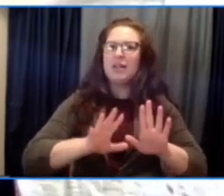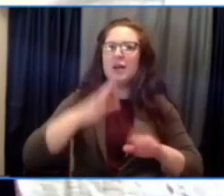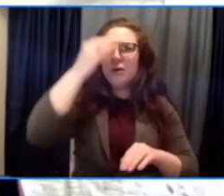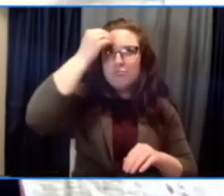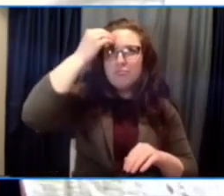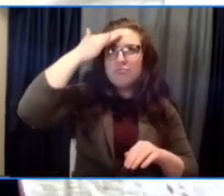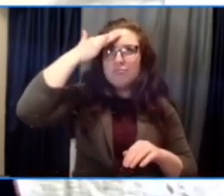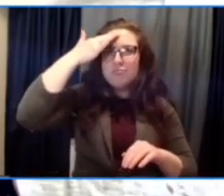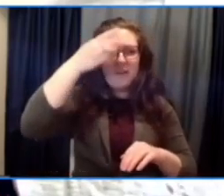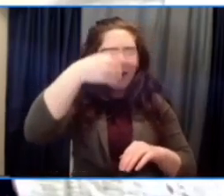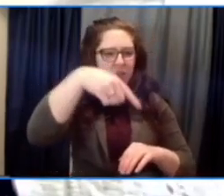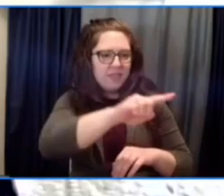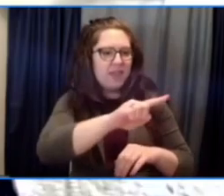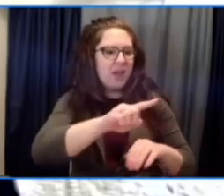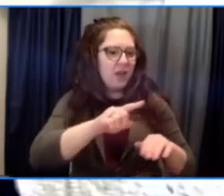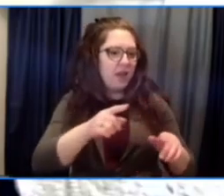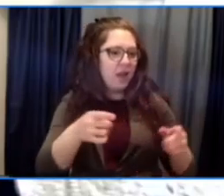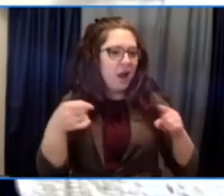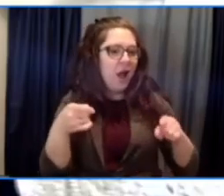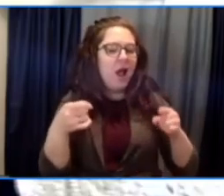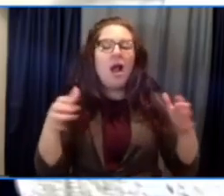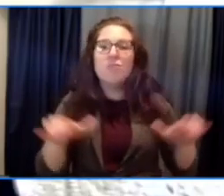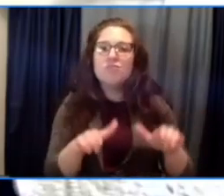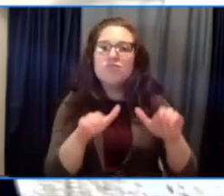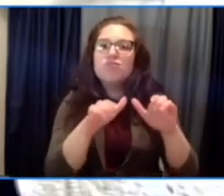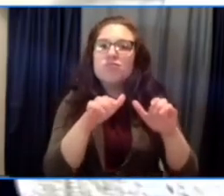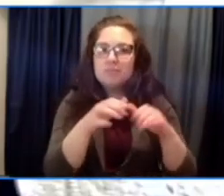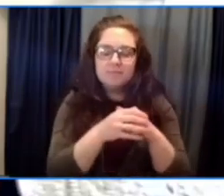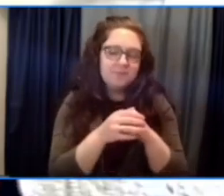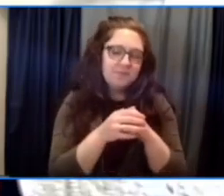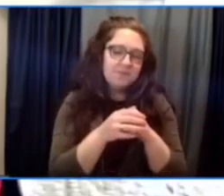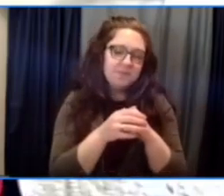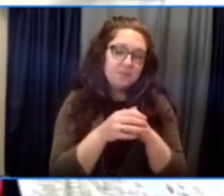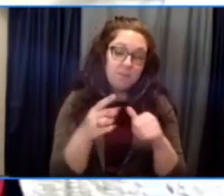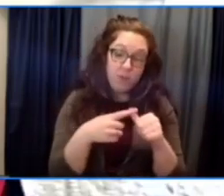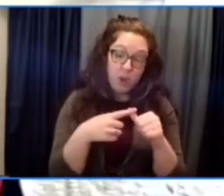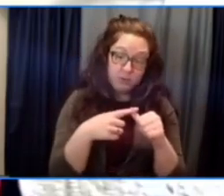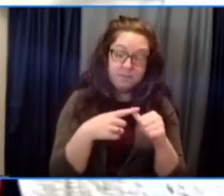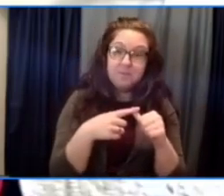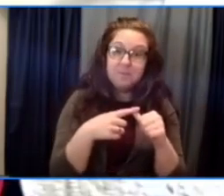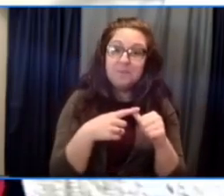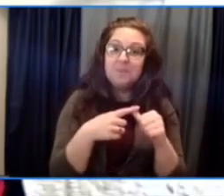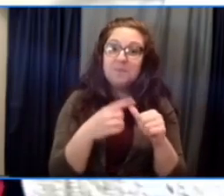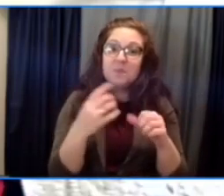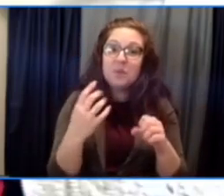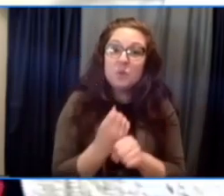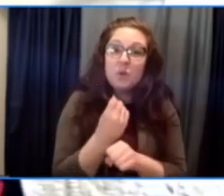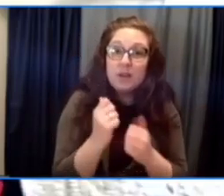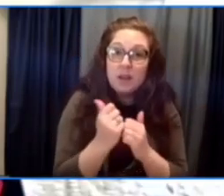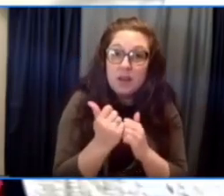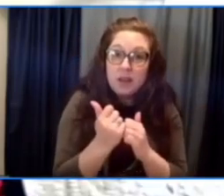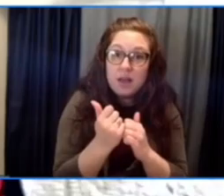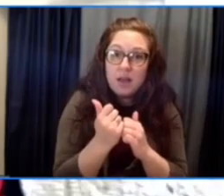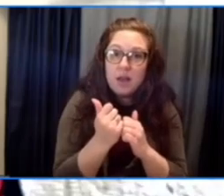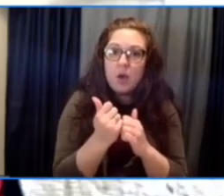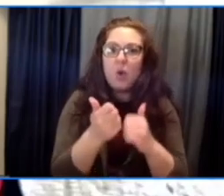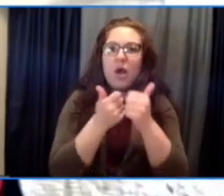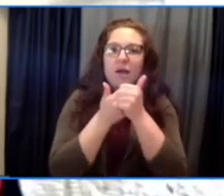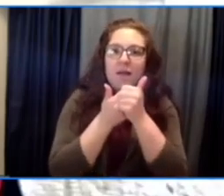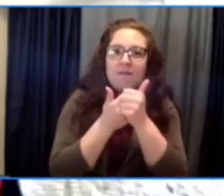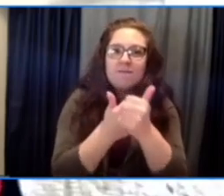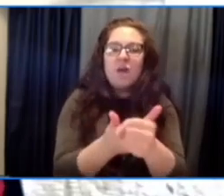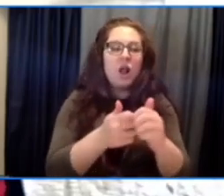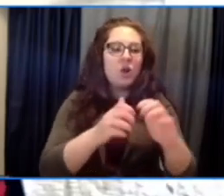understanding. The first is that we will only win by following the lead of groups on the ground. No more